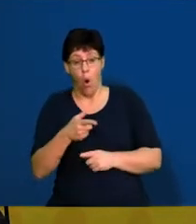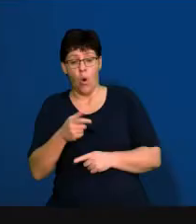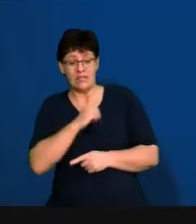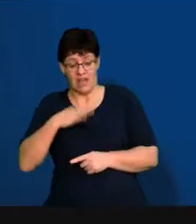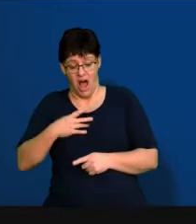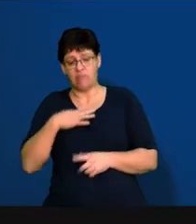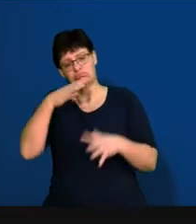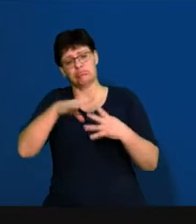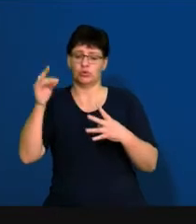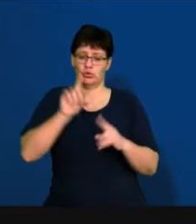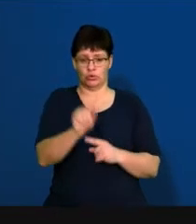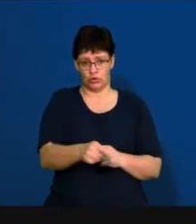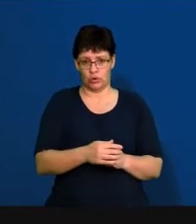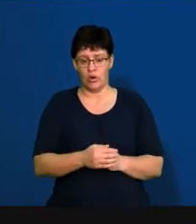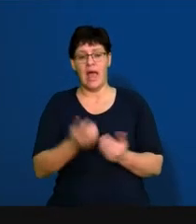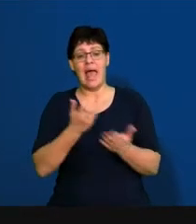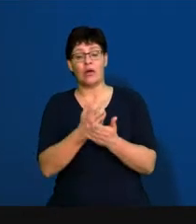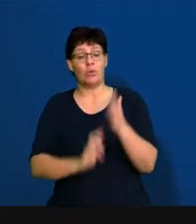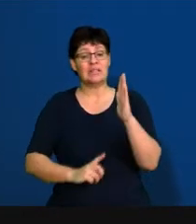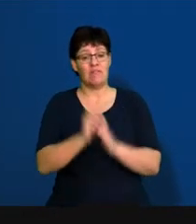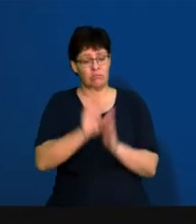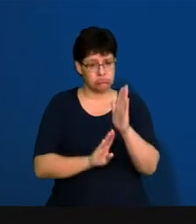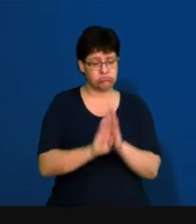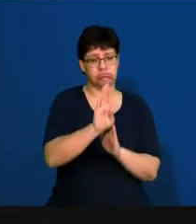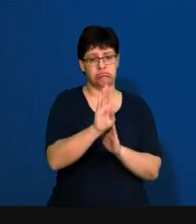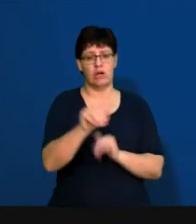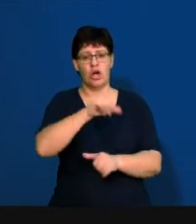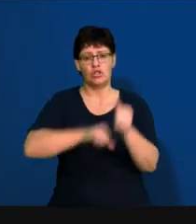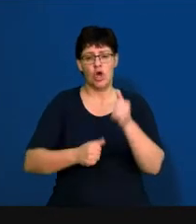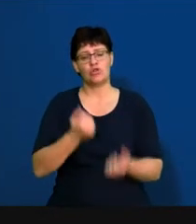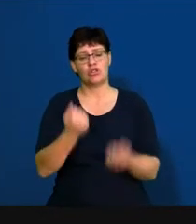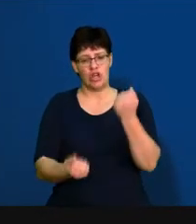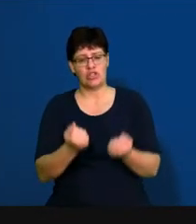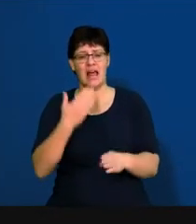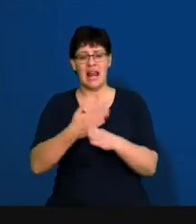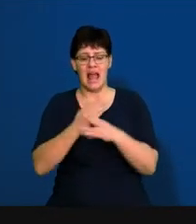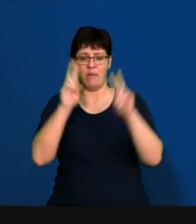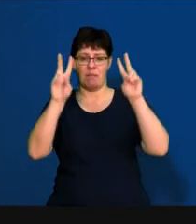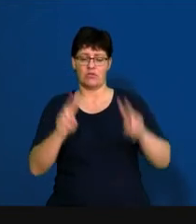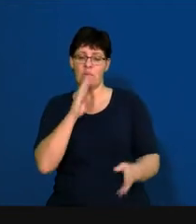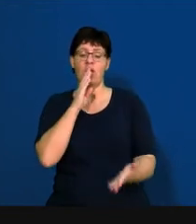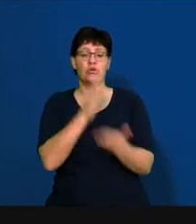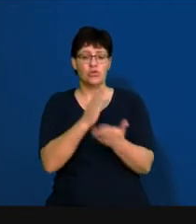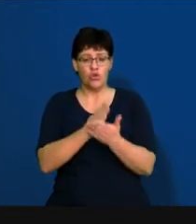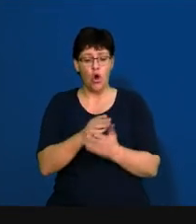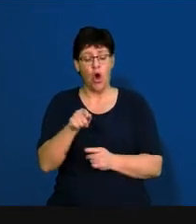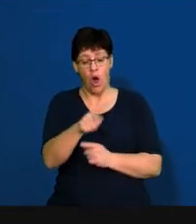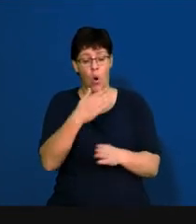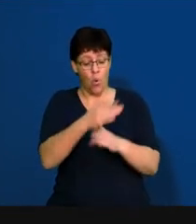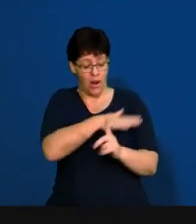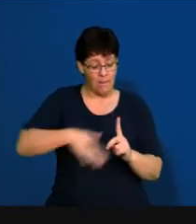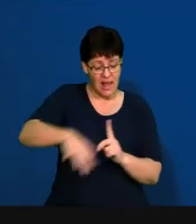Right. And it advances the economic development, social justice, and labor piece to ensure that the workplace maintains the basic rights